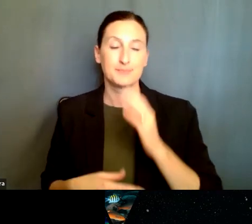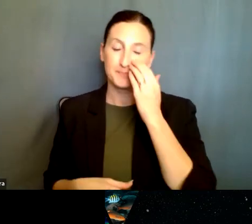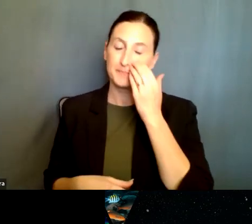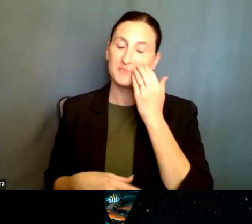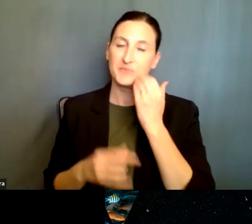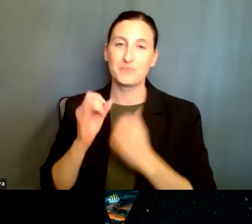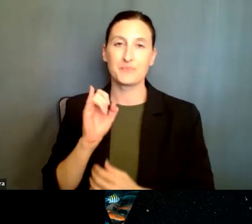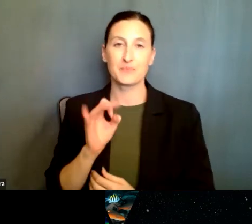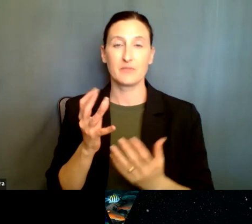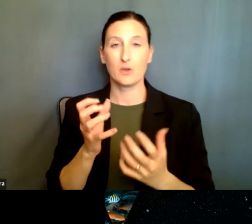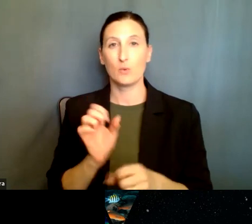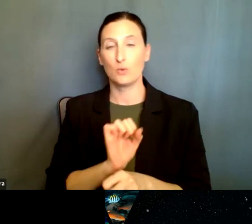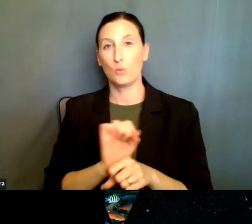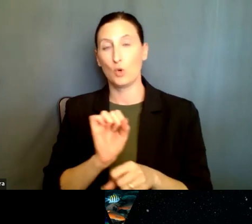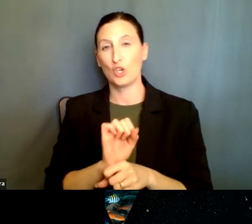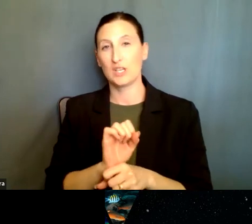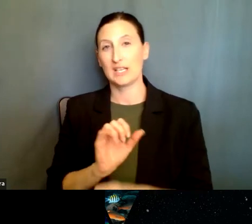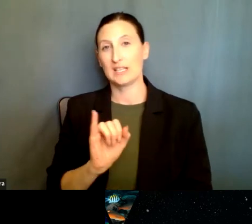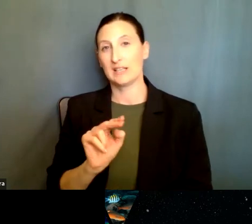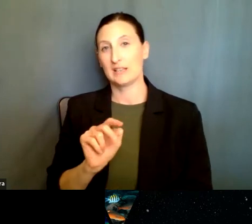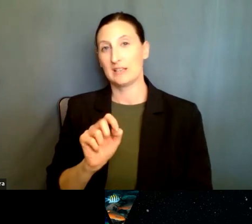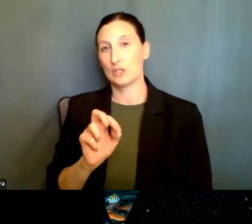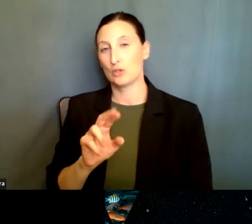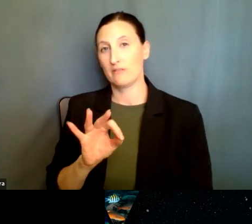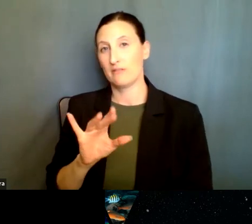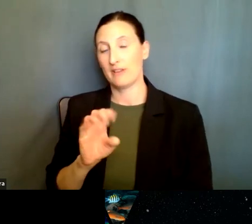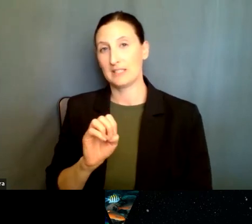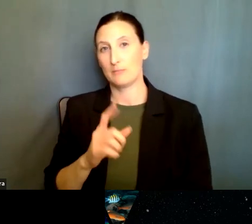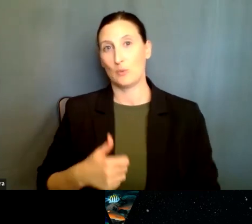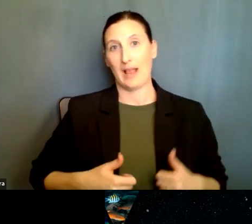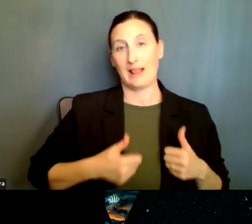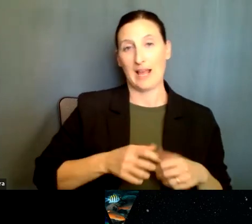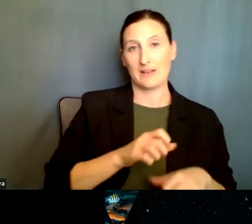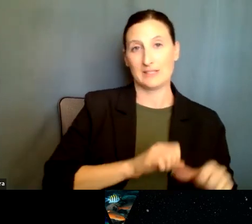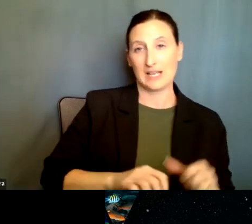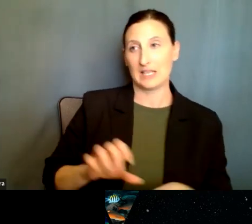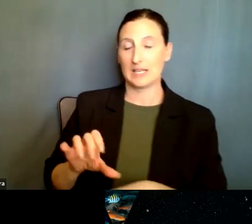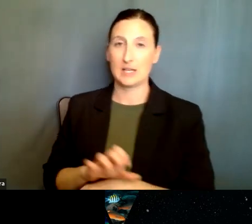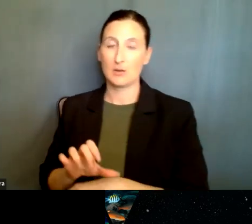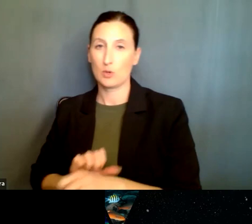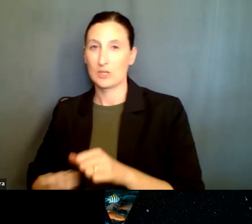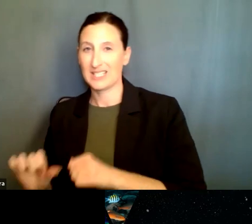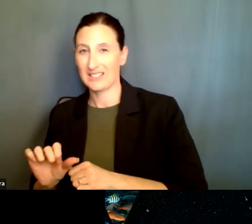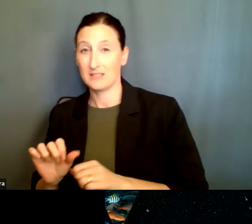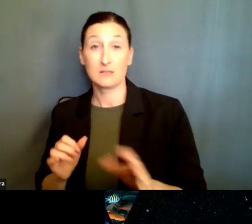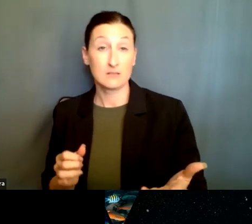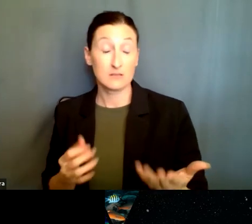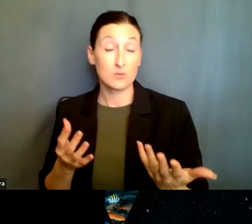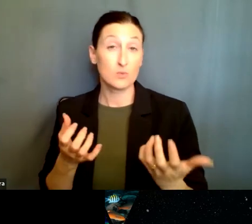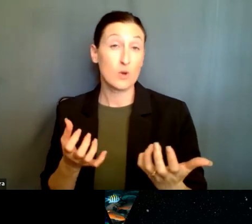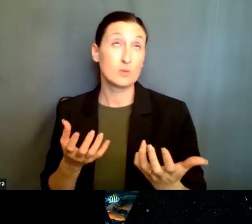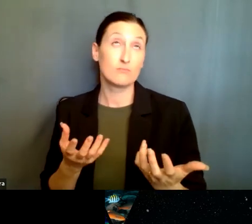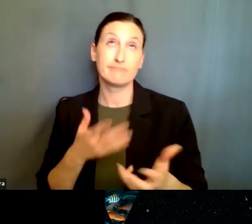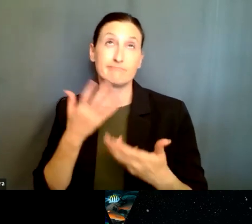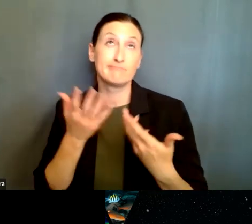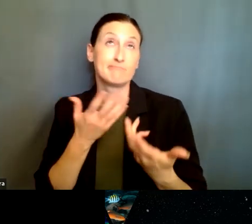work at the interface between, um, life science and computer science, right? So, um, if you, let's say you want to do, um,